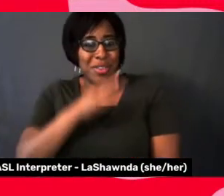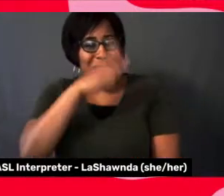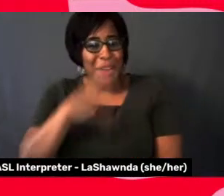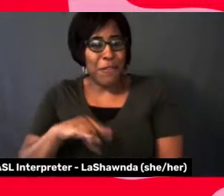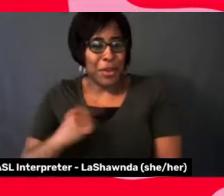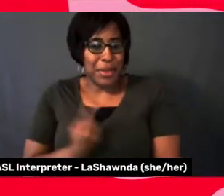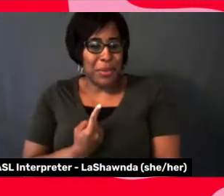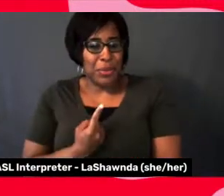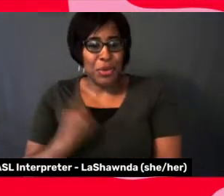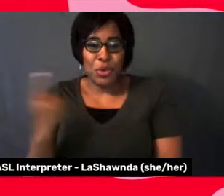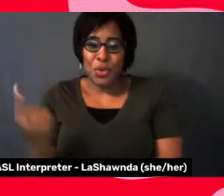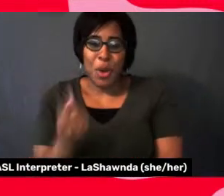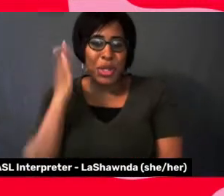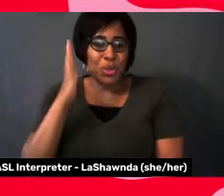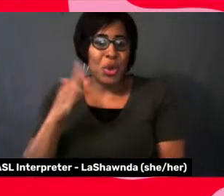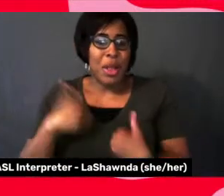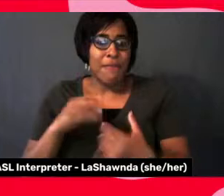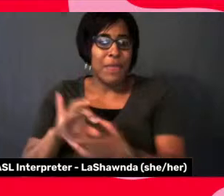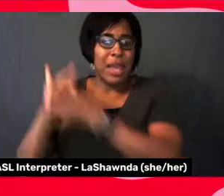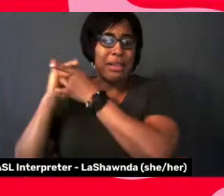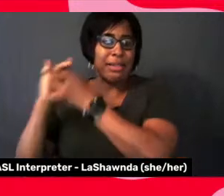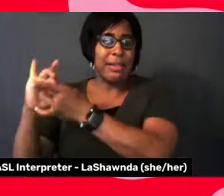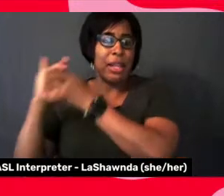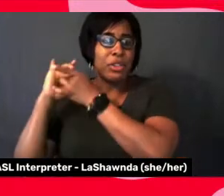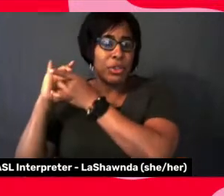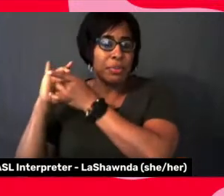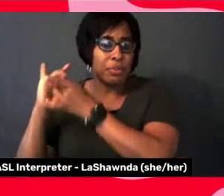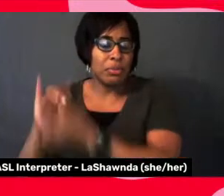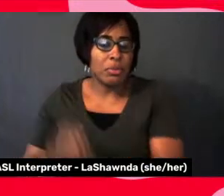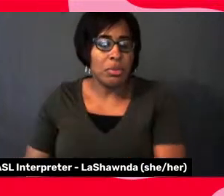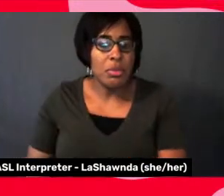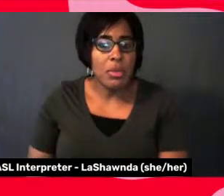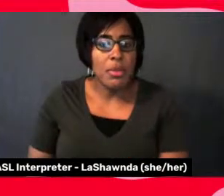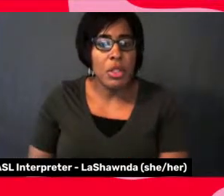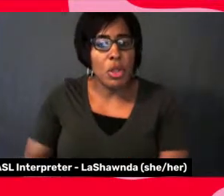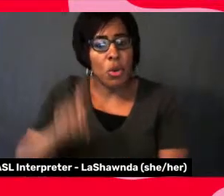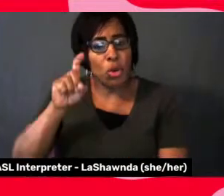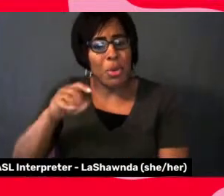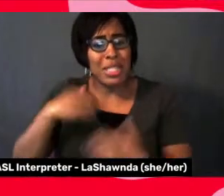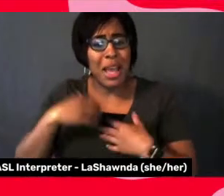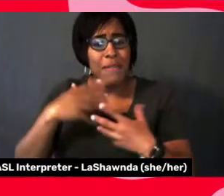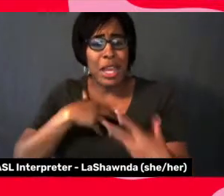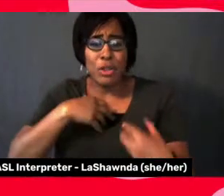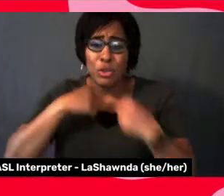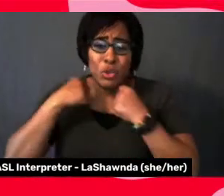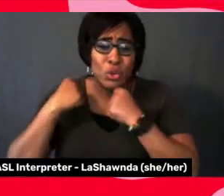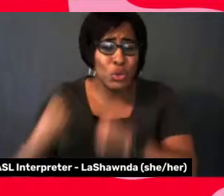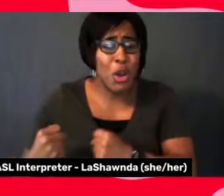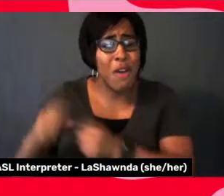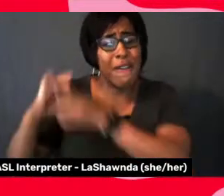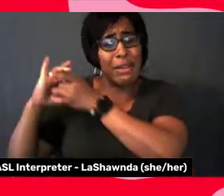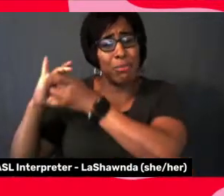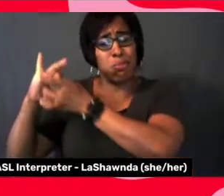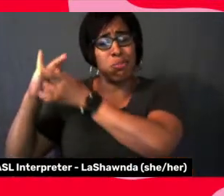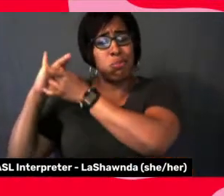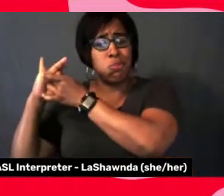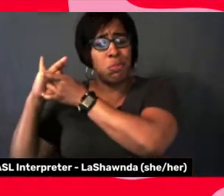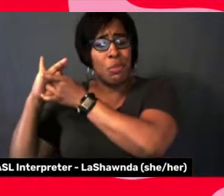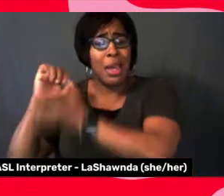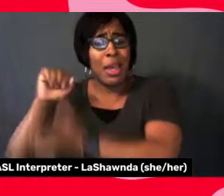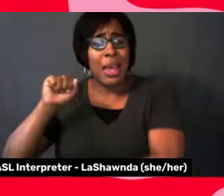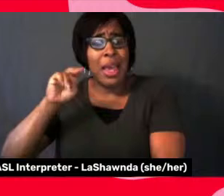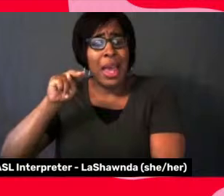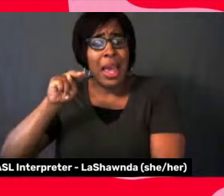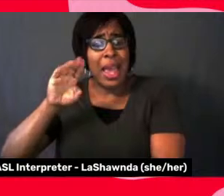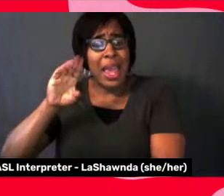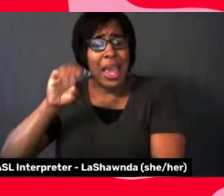that connection. And one of the things that is, is to have that strong ancestral connection because we were purposely disconnected from that